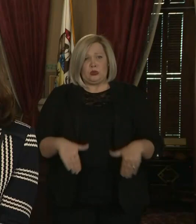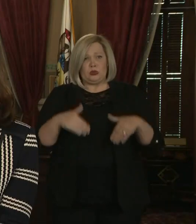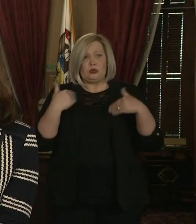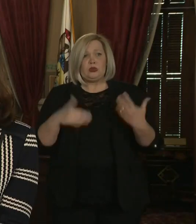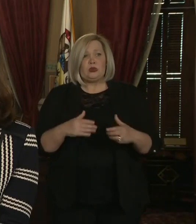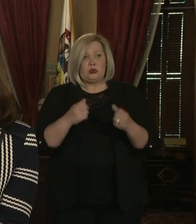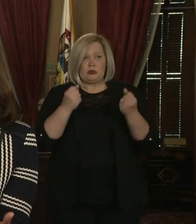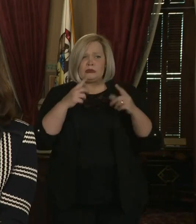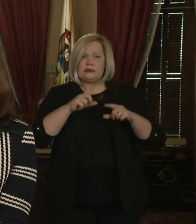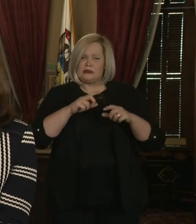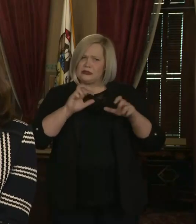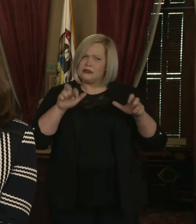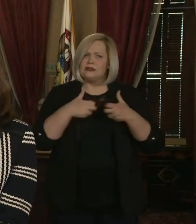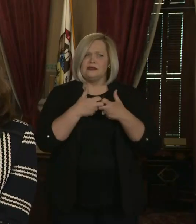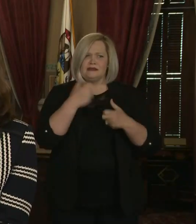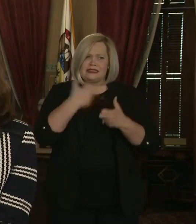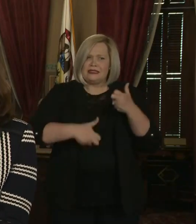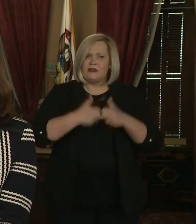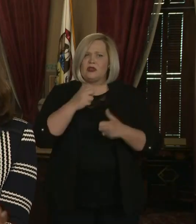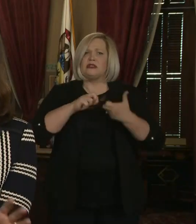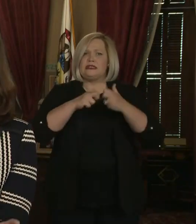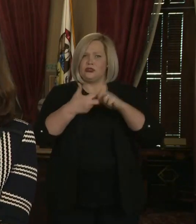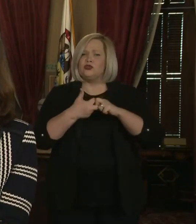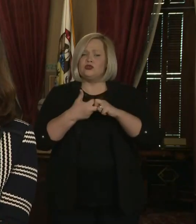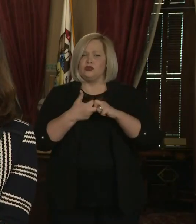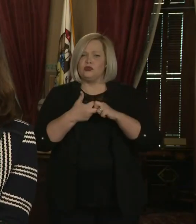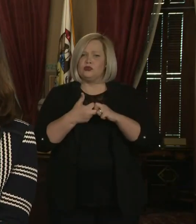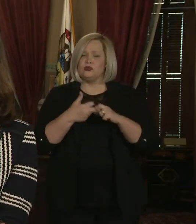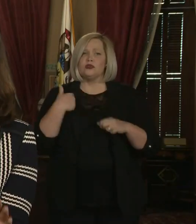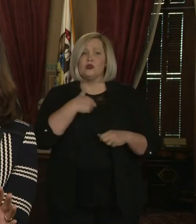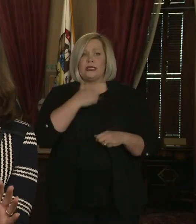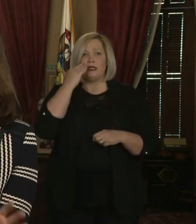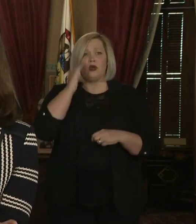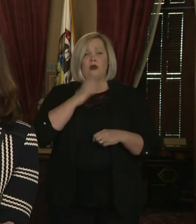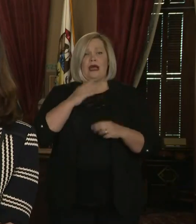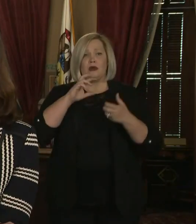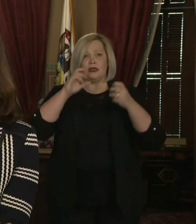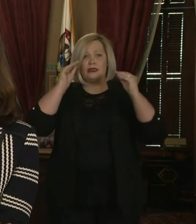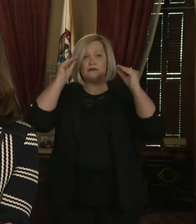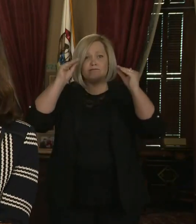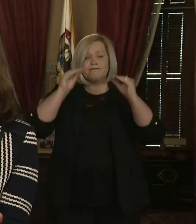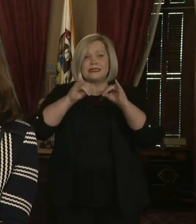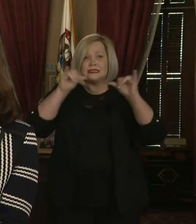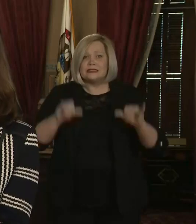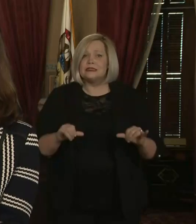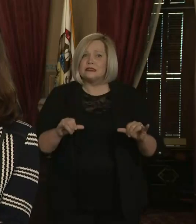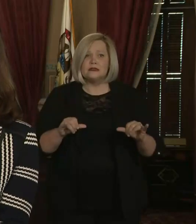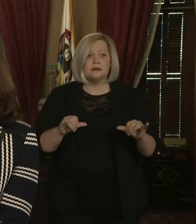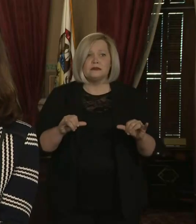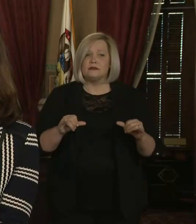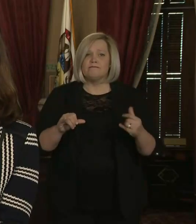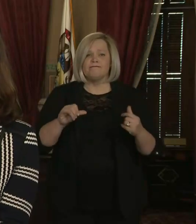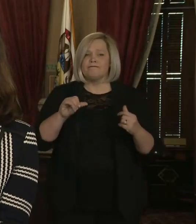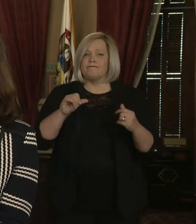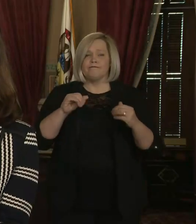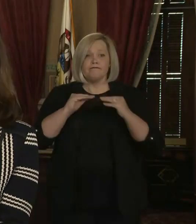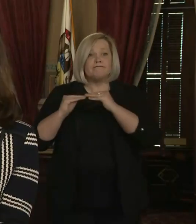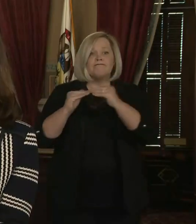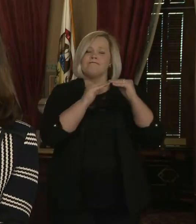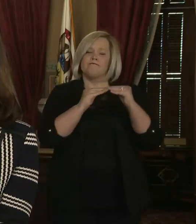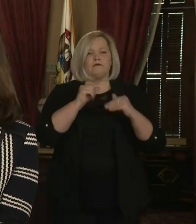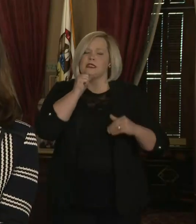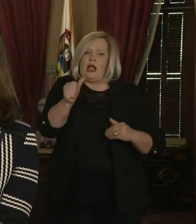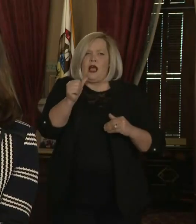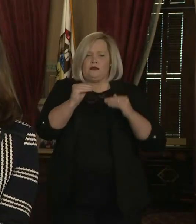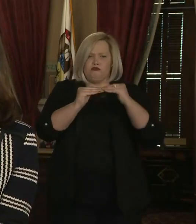to work through. We know that our education system is not equitable, and that's why I've written budget after budget to start